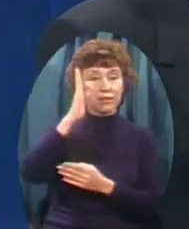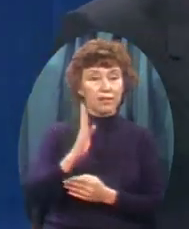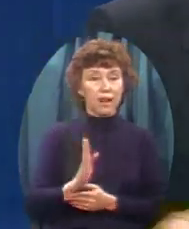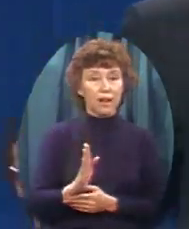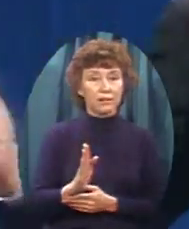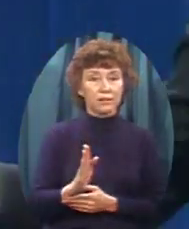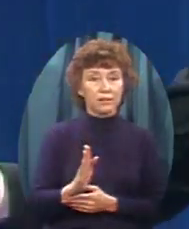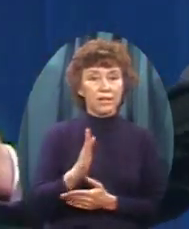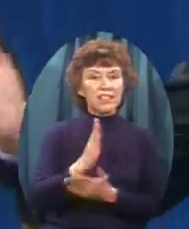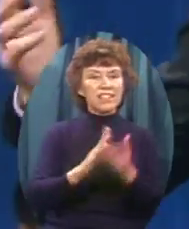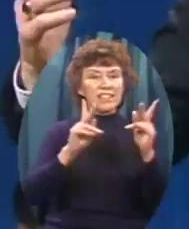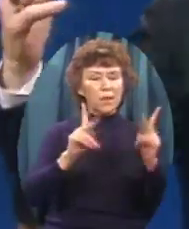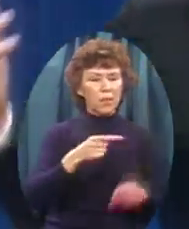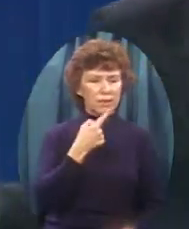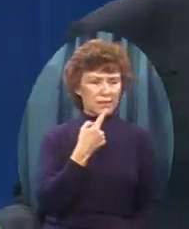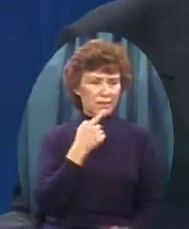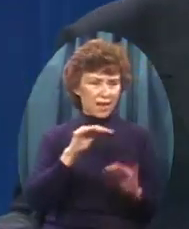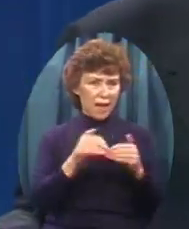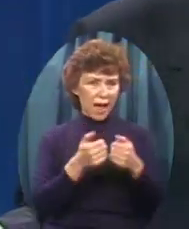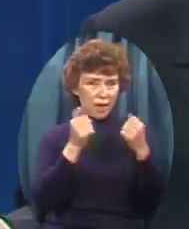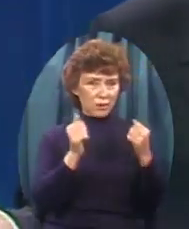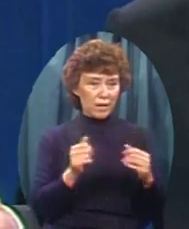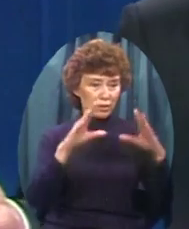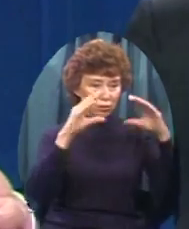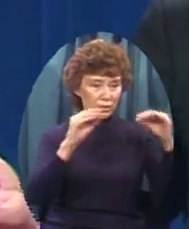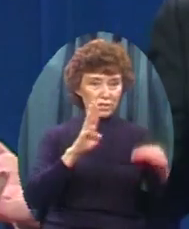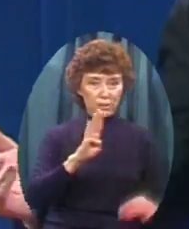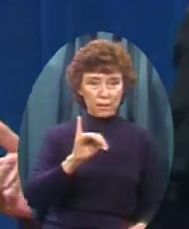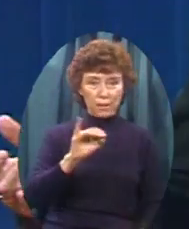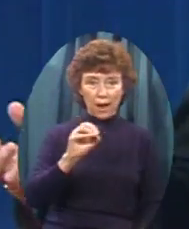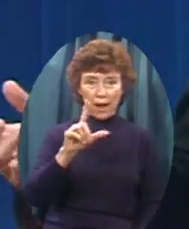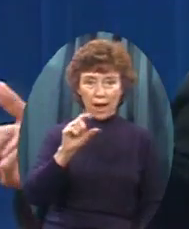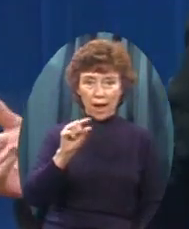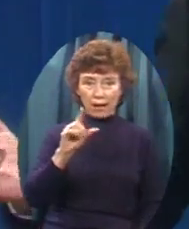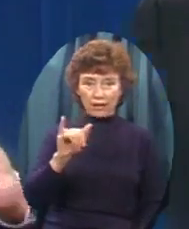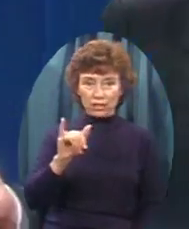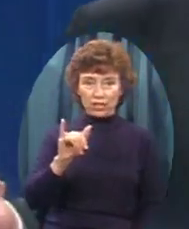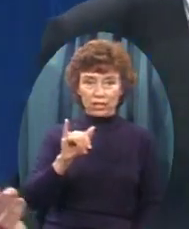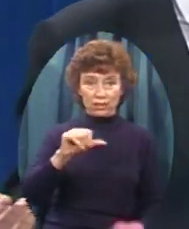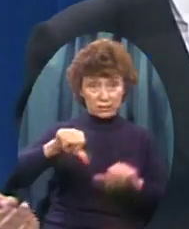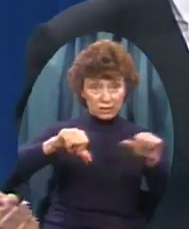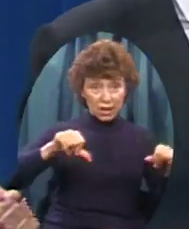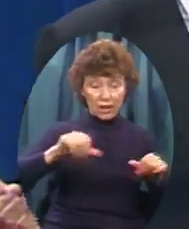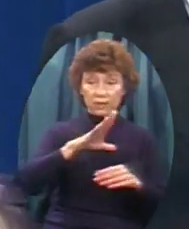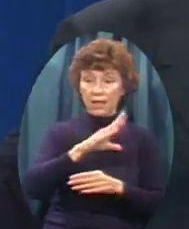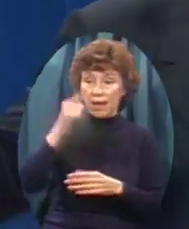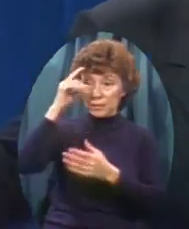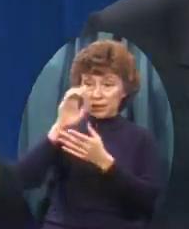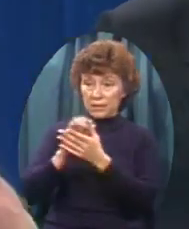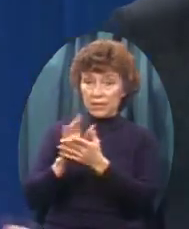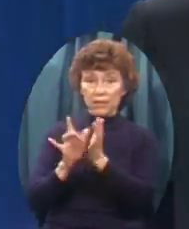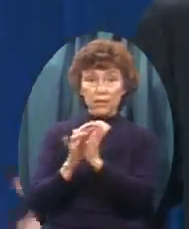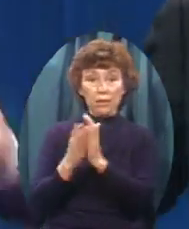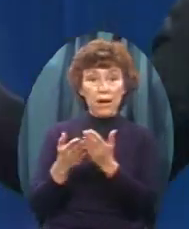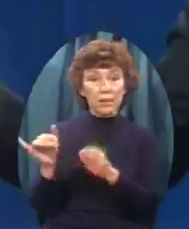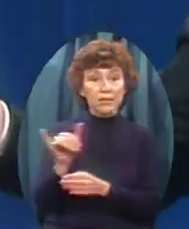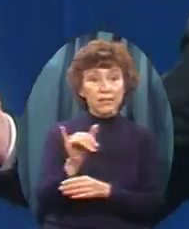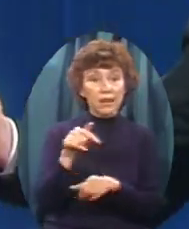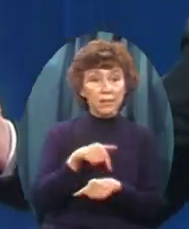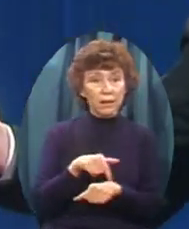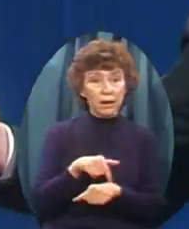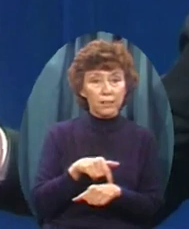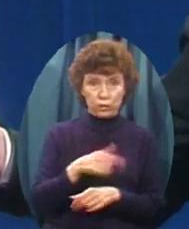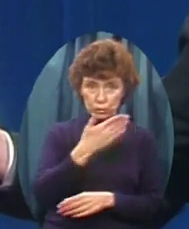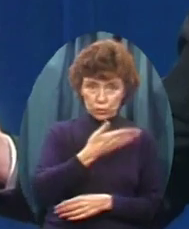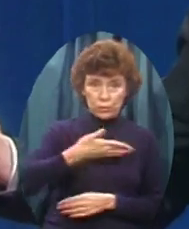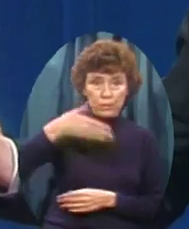Teach biology And also believe In the Bible I just happen to think You're a better biology teacher When you know the Bible